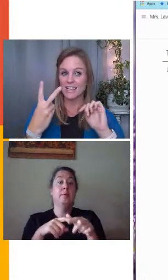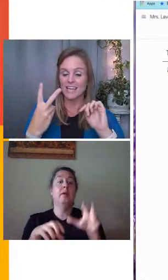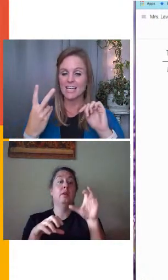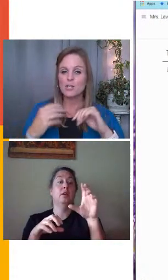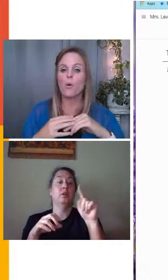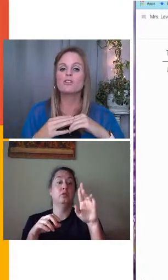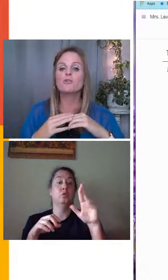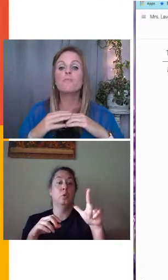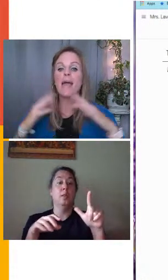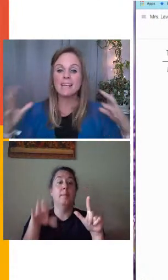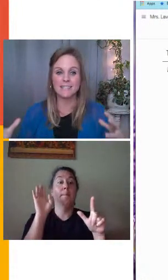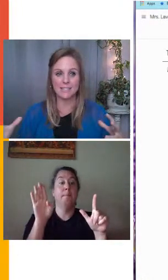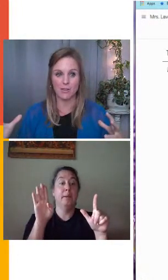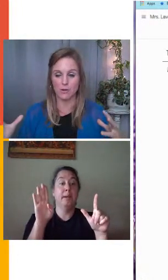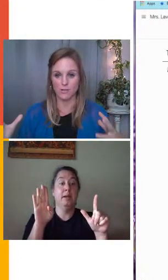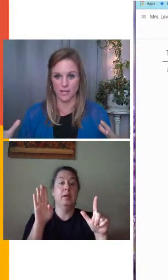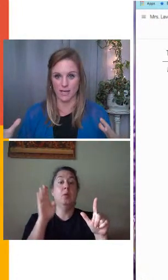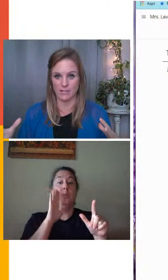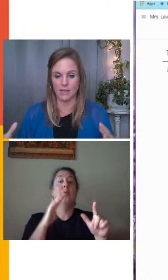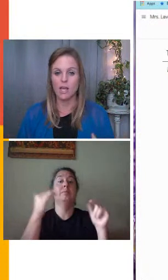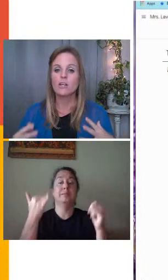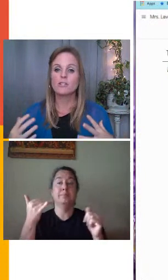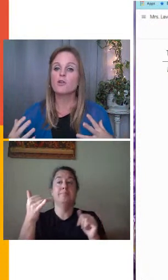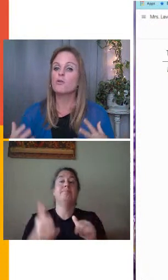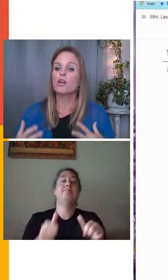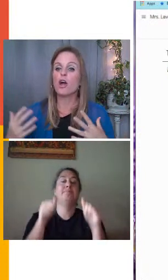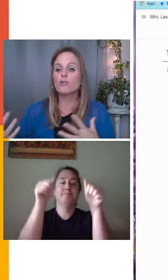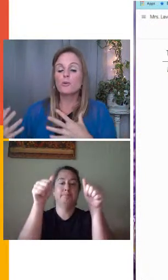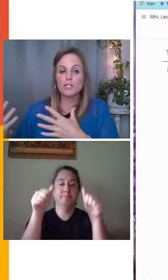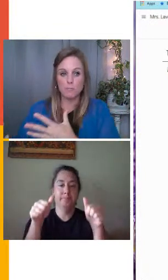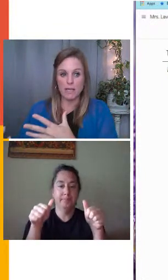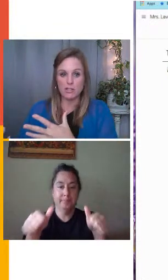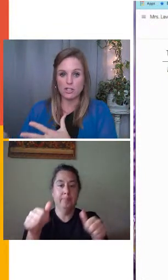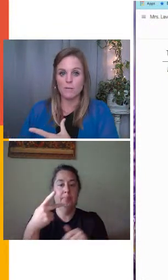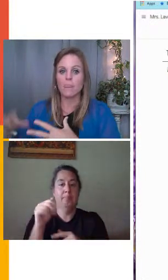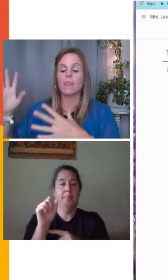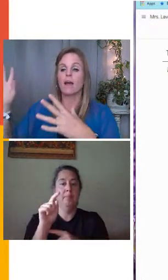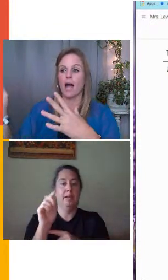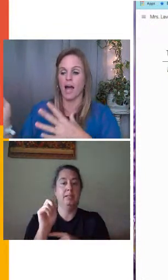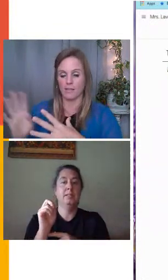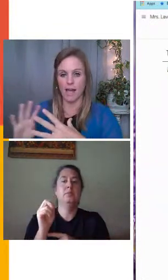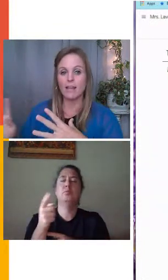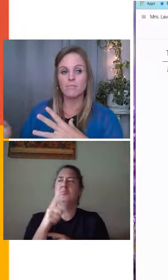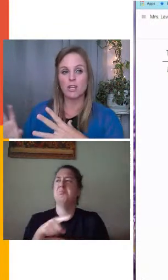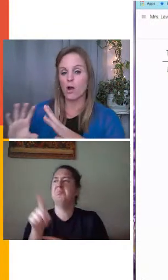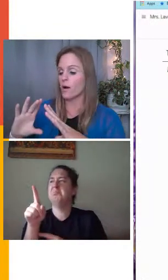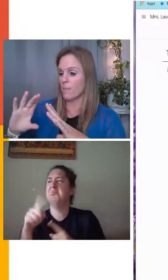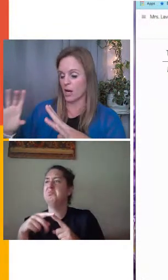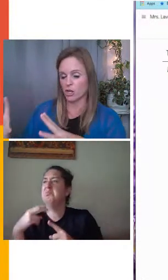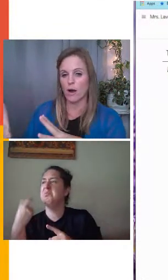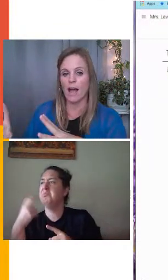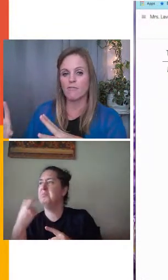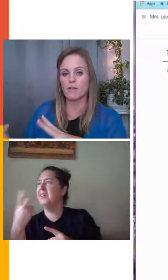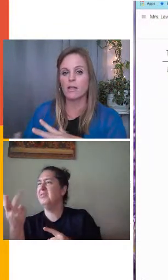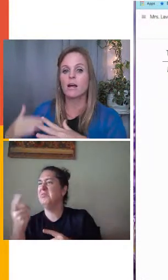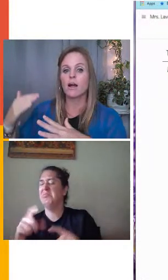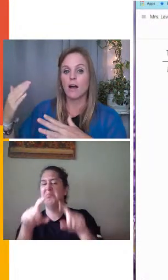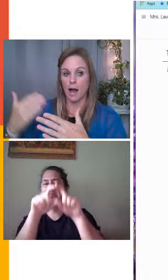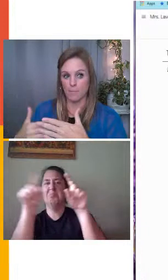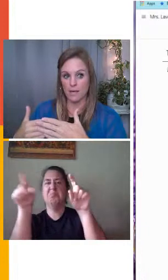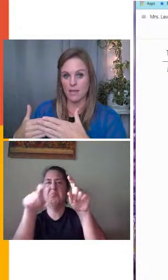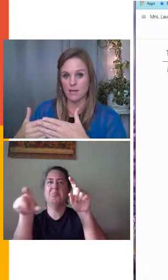is going to paste those things. So you can go to a speech, highlight, you know, a paragraph,